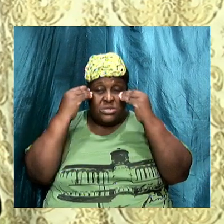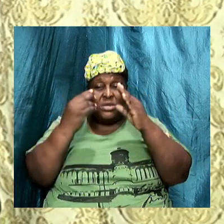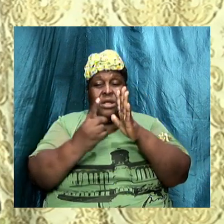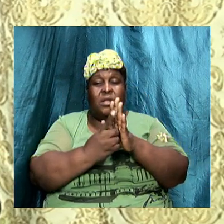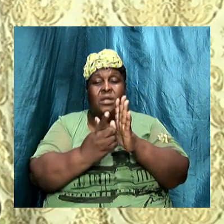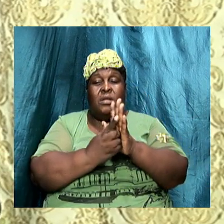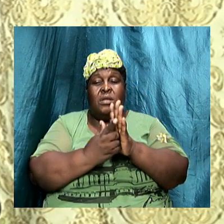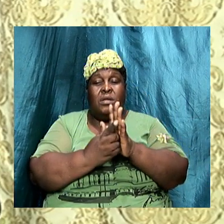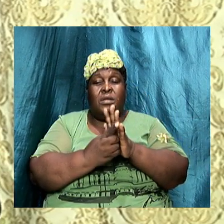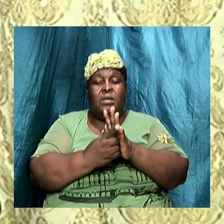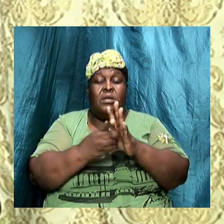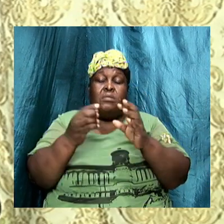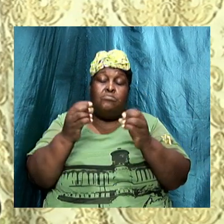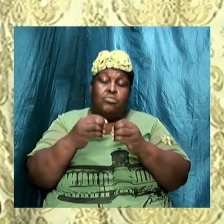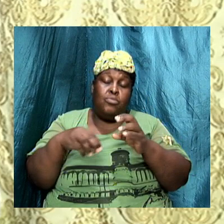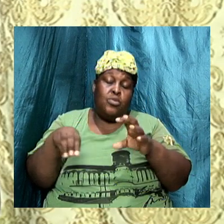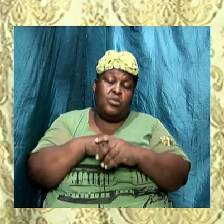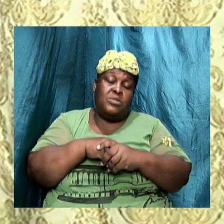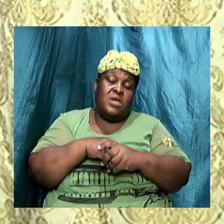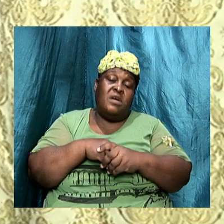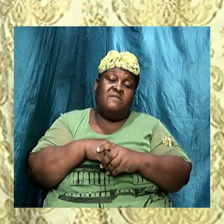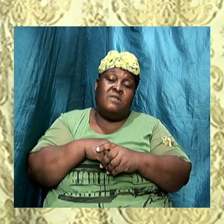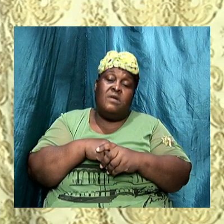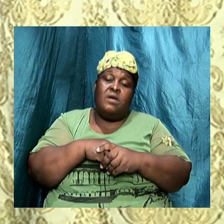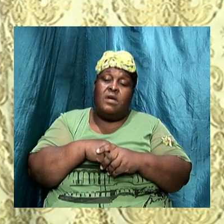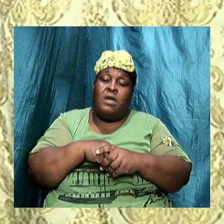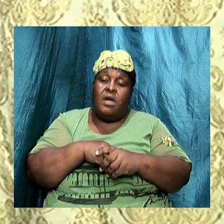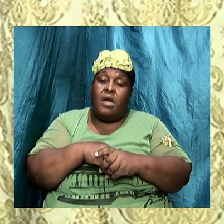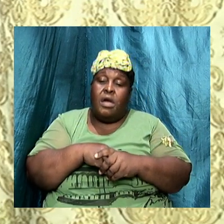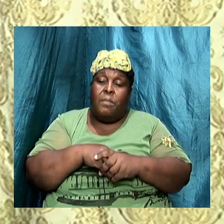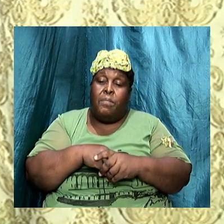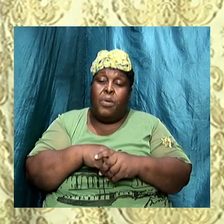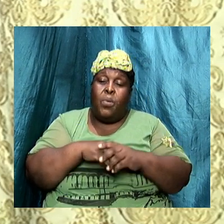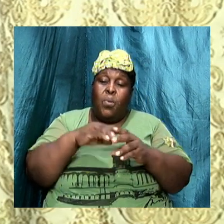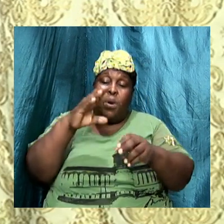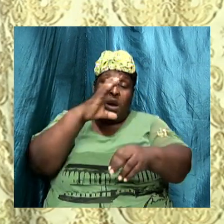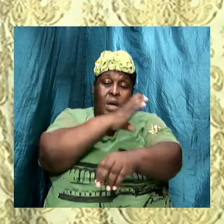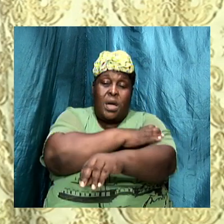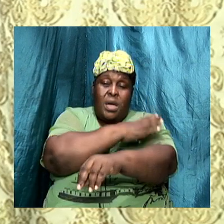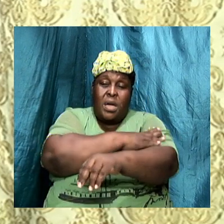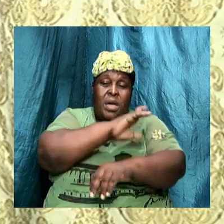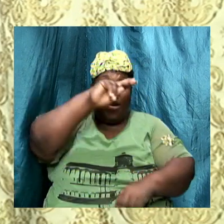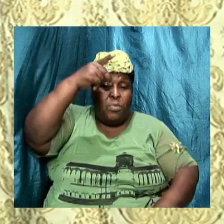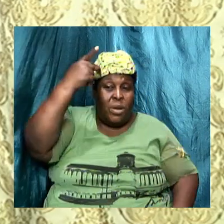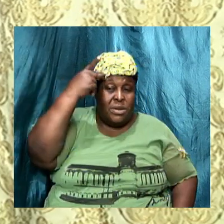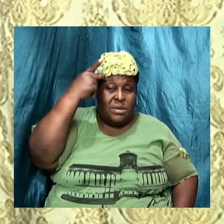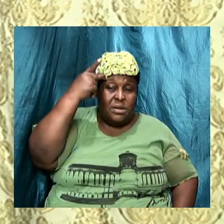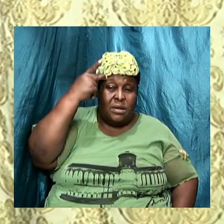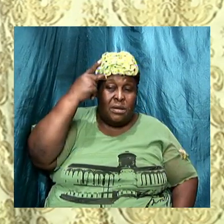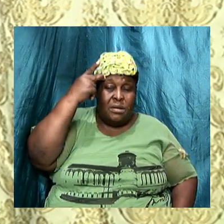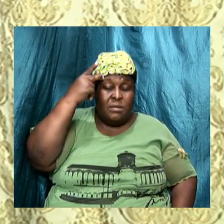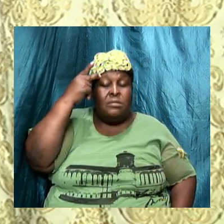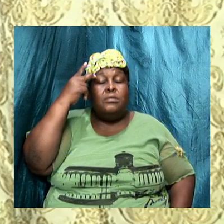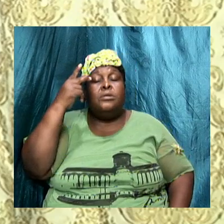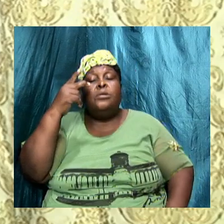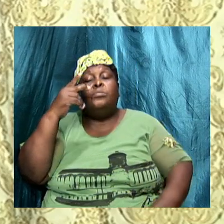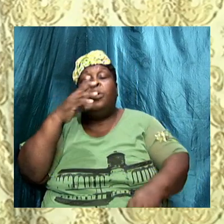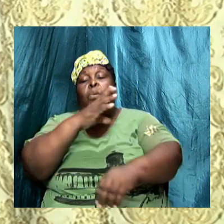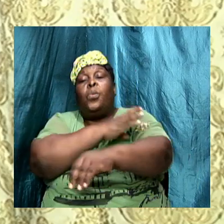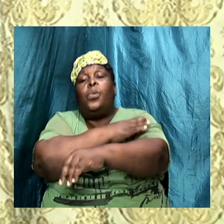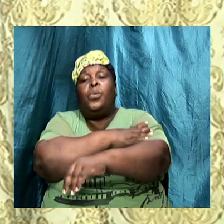of political power the Sanhedrin which was the 70 member supreme court in ancient